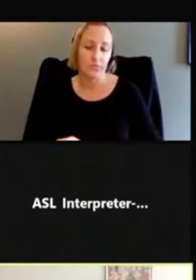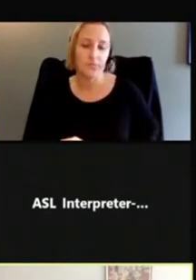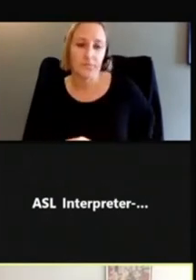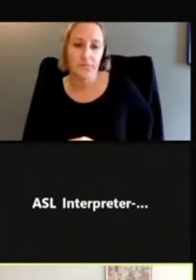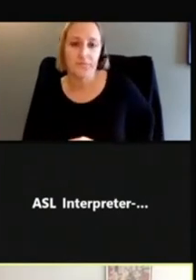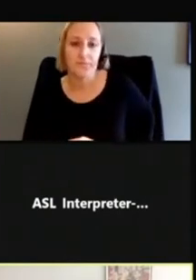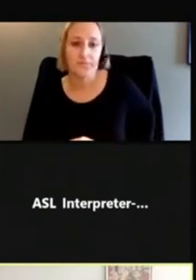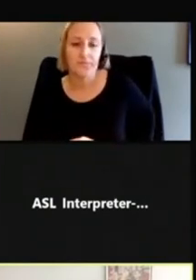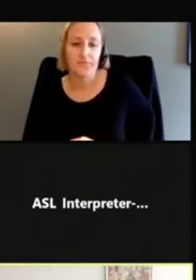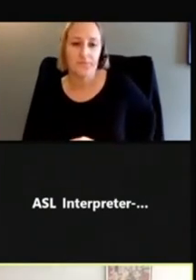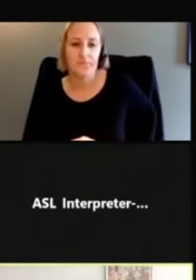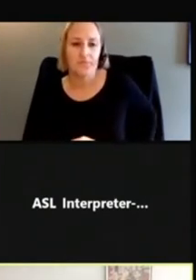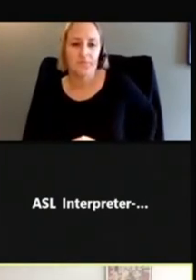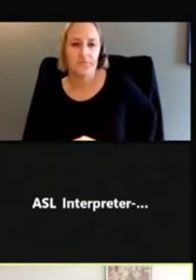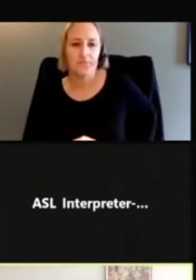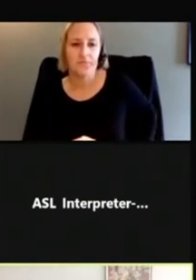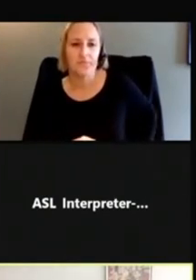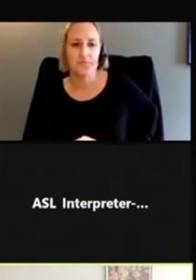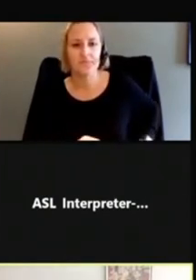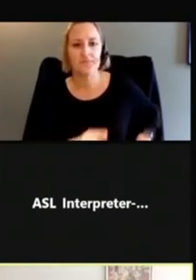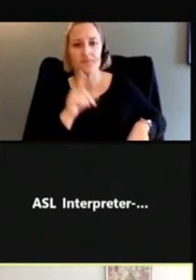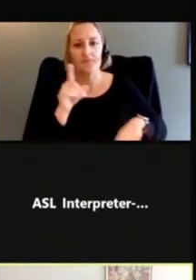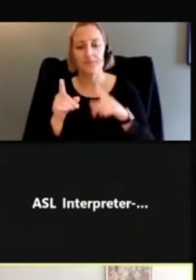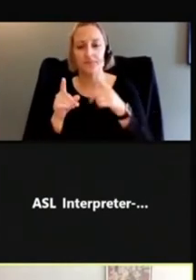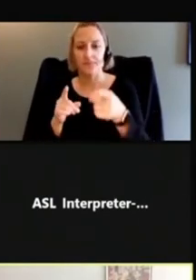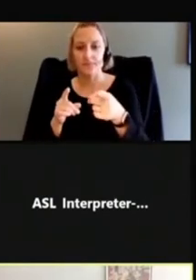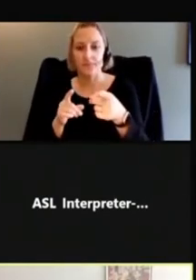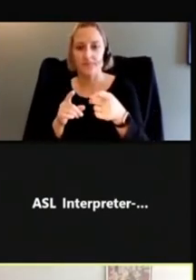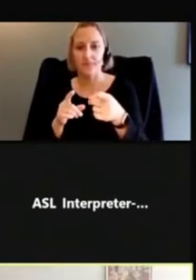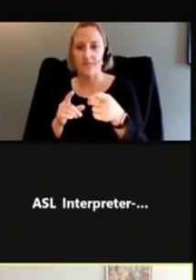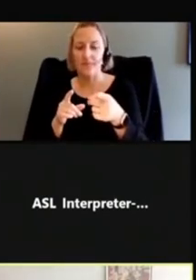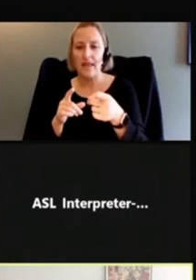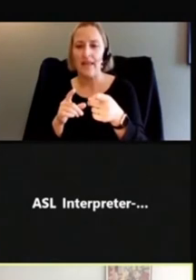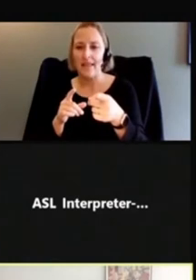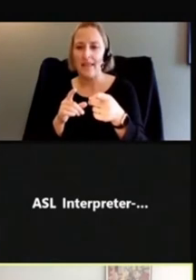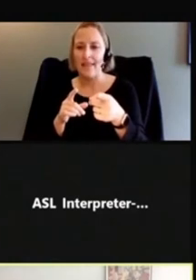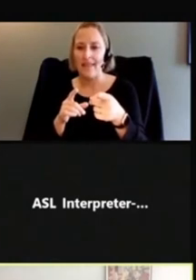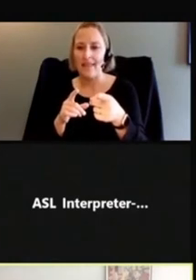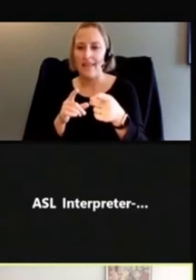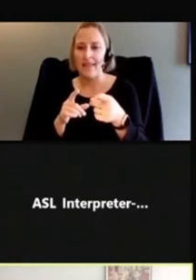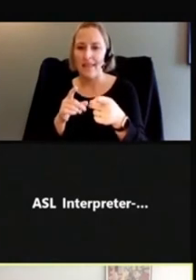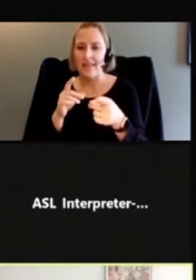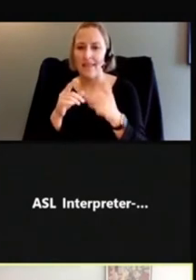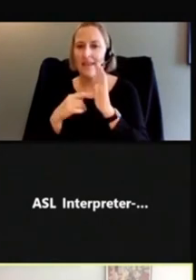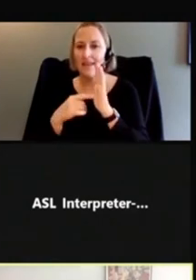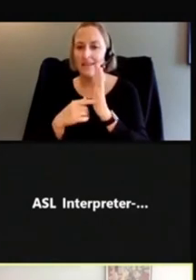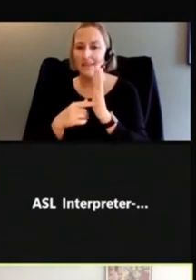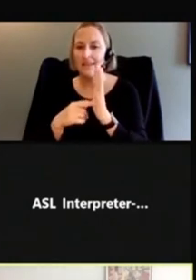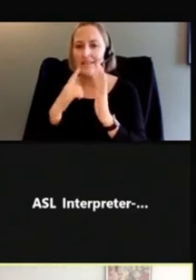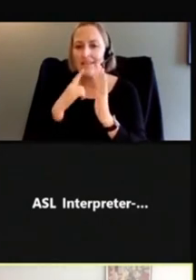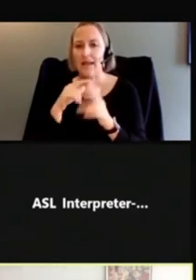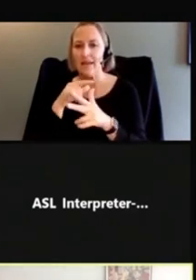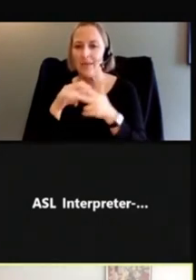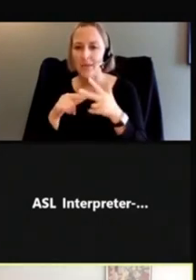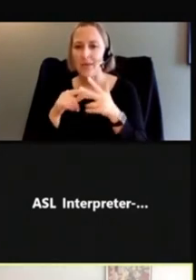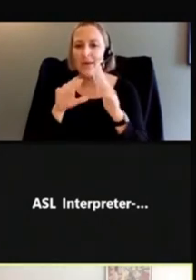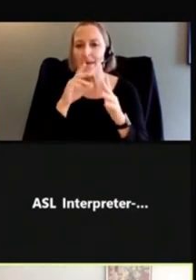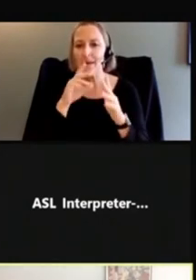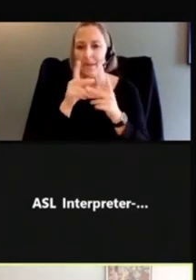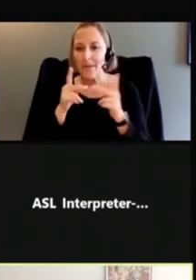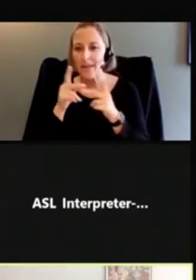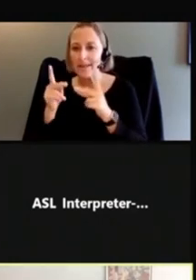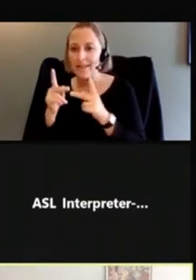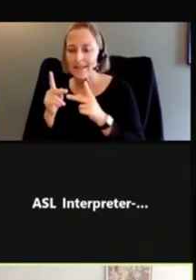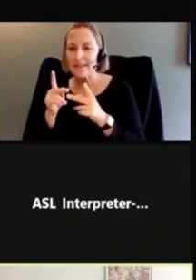Here we have an example that is trying to show places to avoid avoiding the three C's. The World